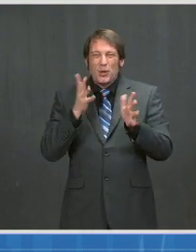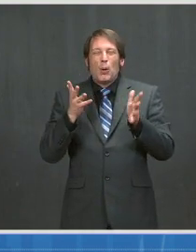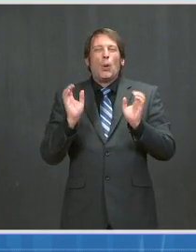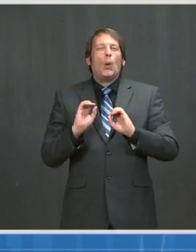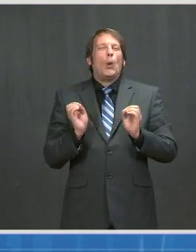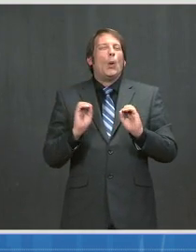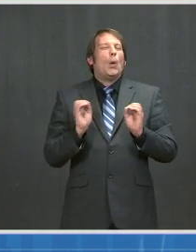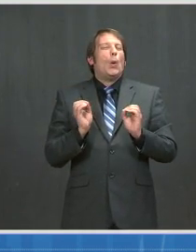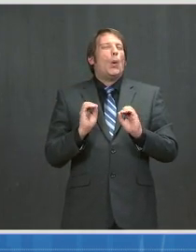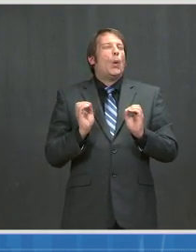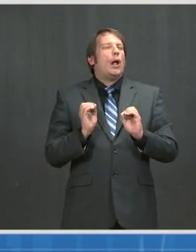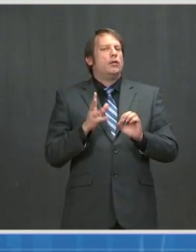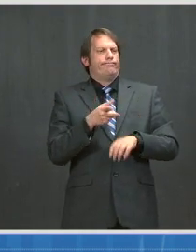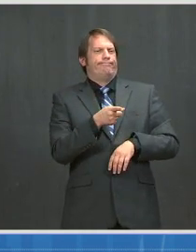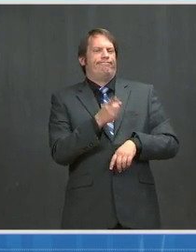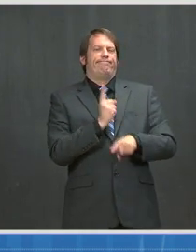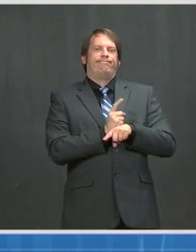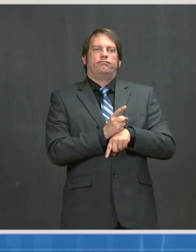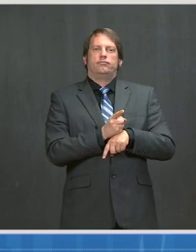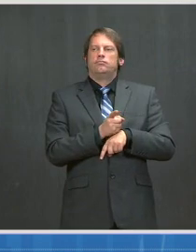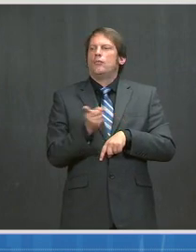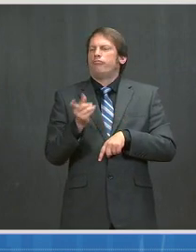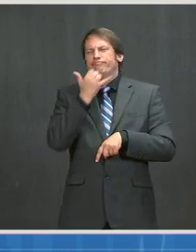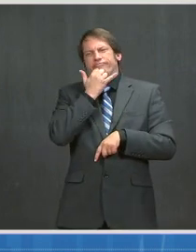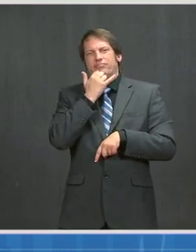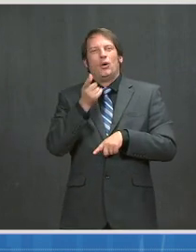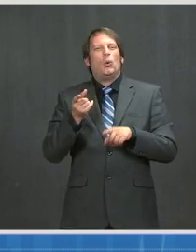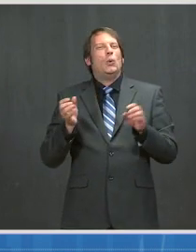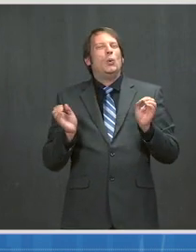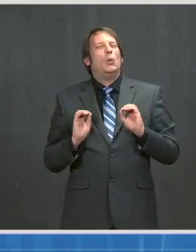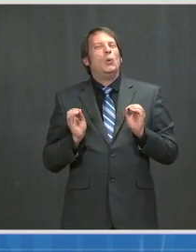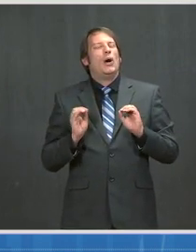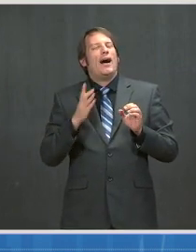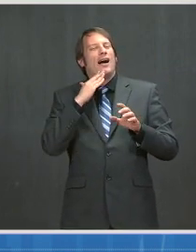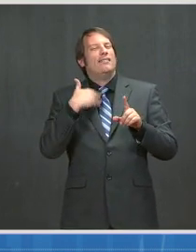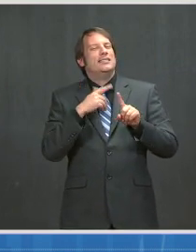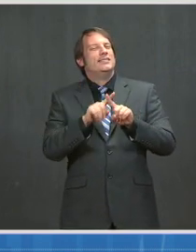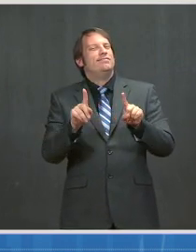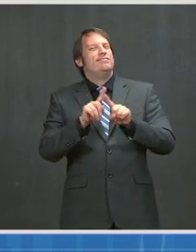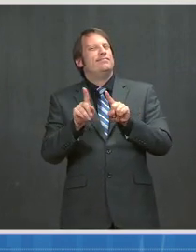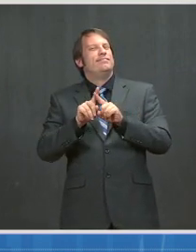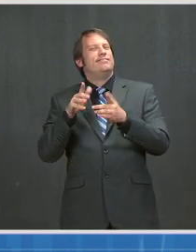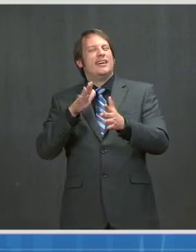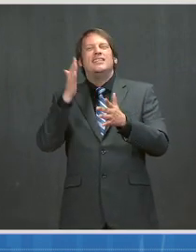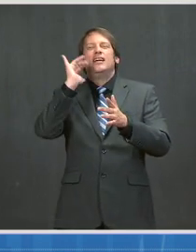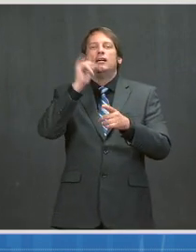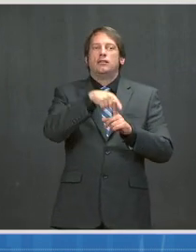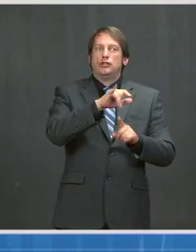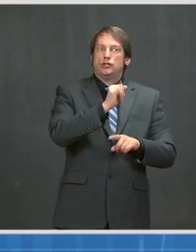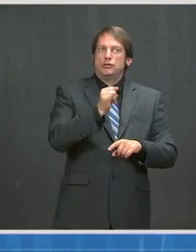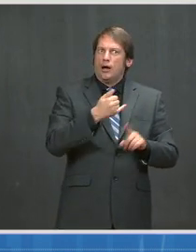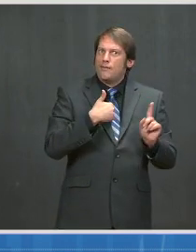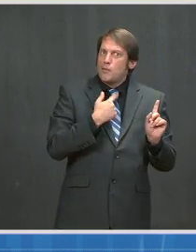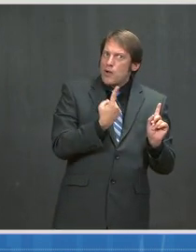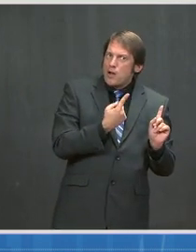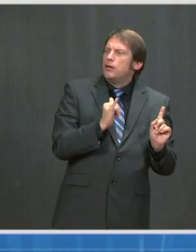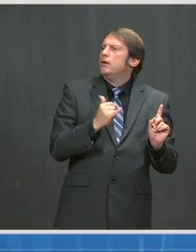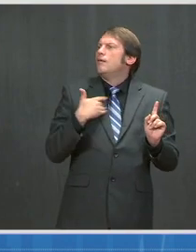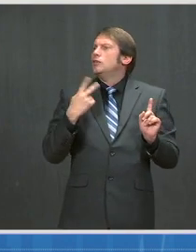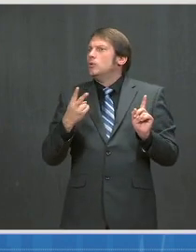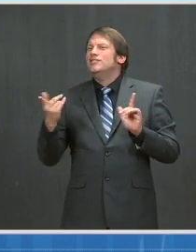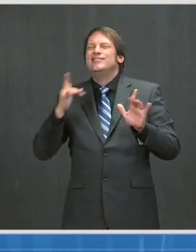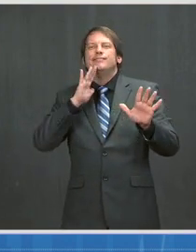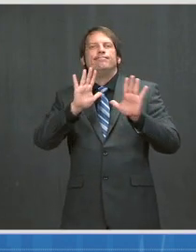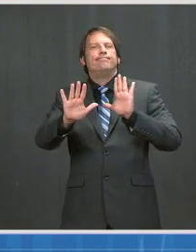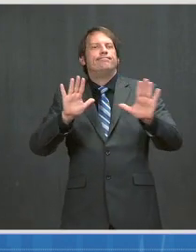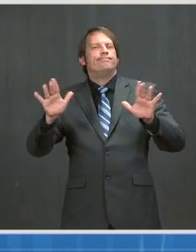the things we need to stay away from. There really are different approaches and different opinions. We have been concerned, and still are, that when you look